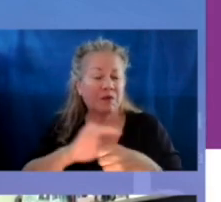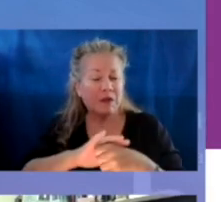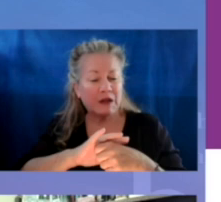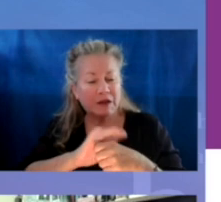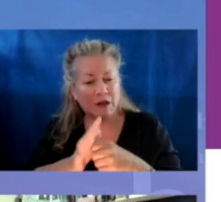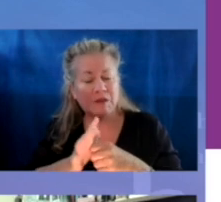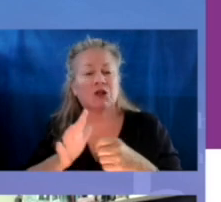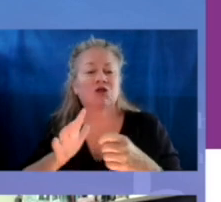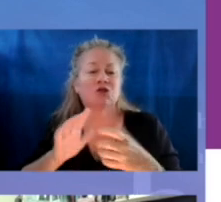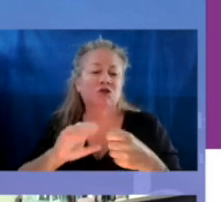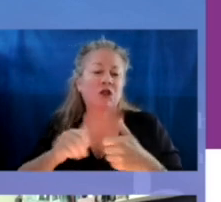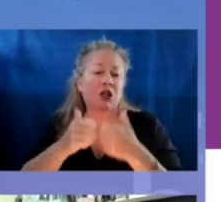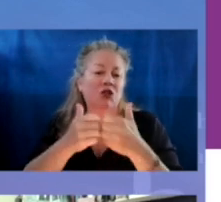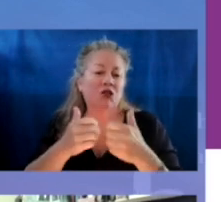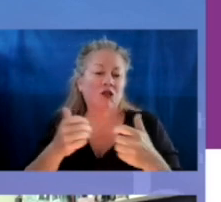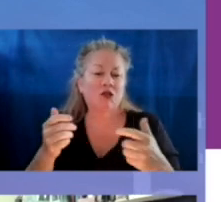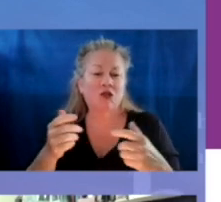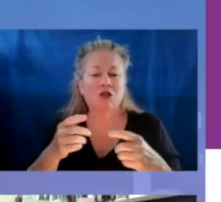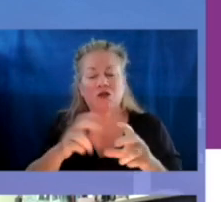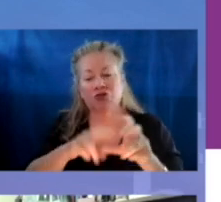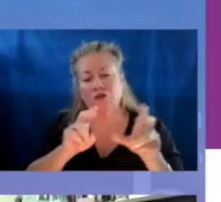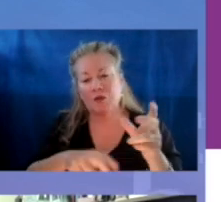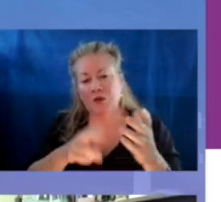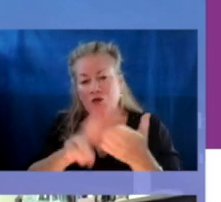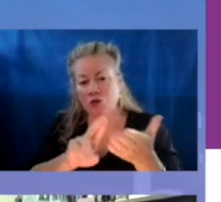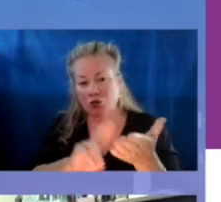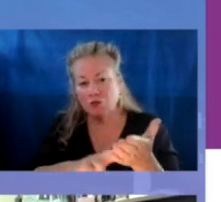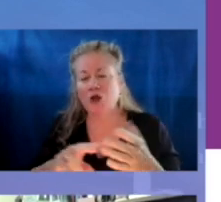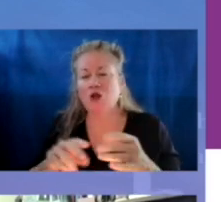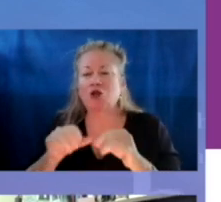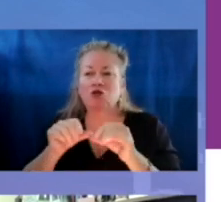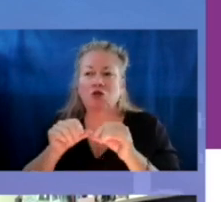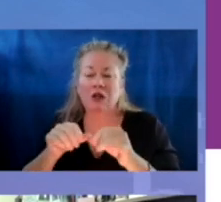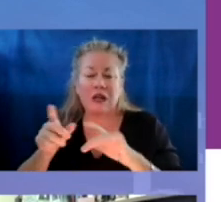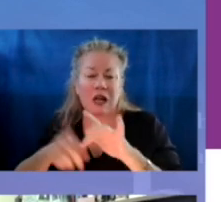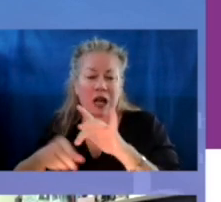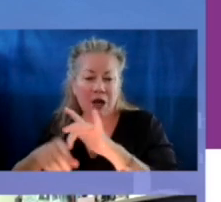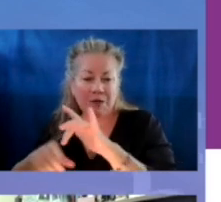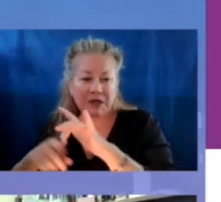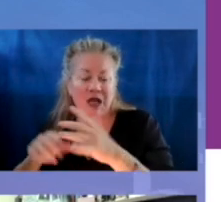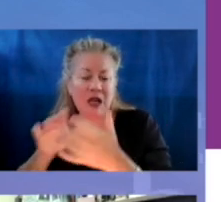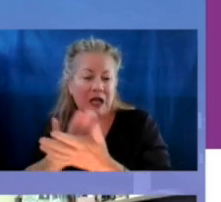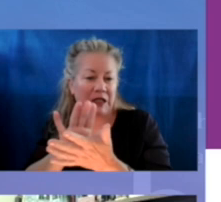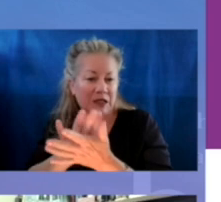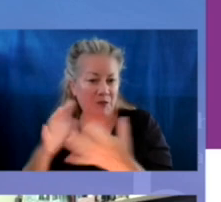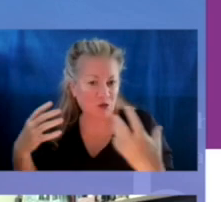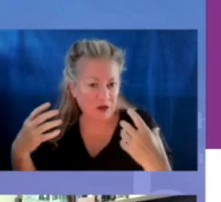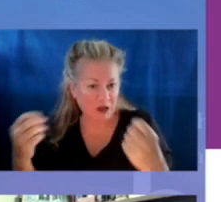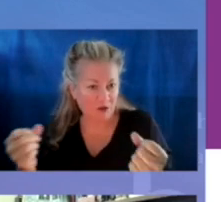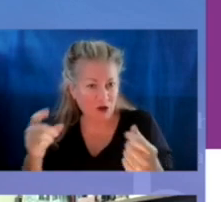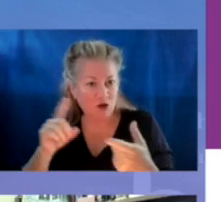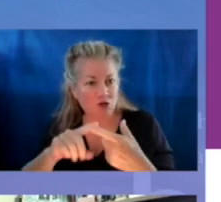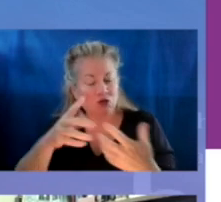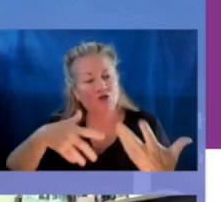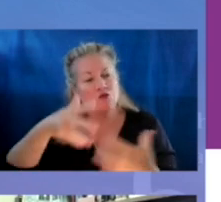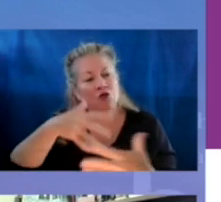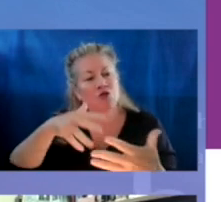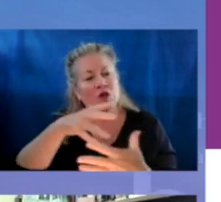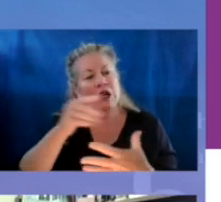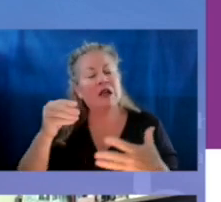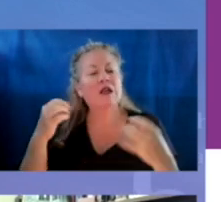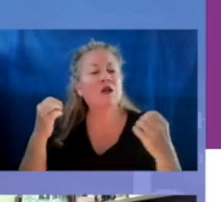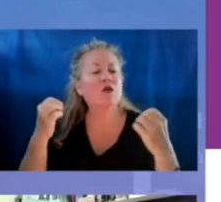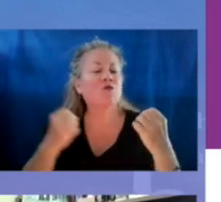facing schools today, everything from drops in enrollment to chronic absence to academic recovery to social and emotional